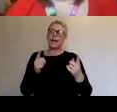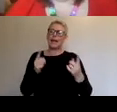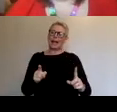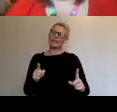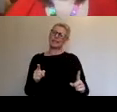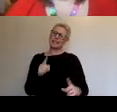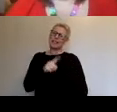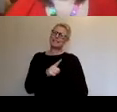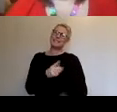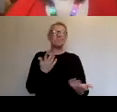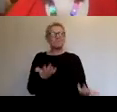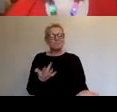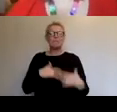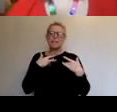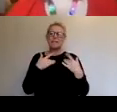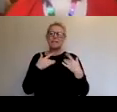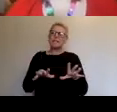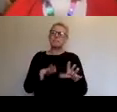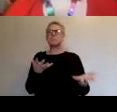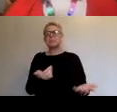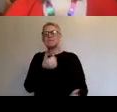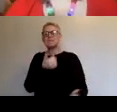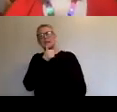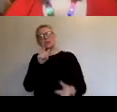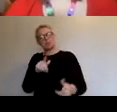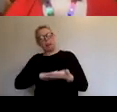laptop and binge watching a Netflix documentary.